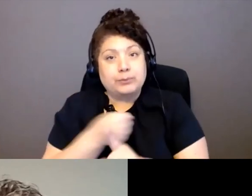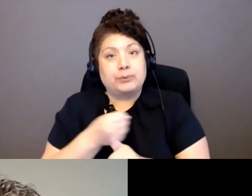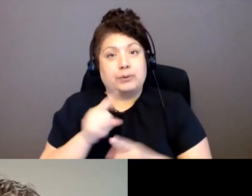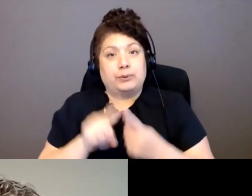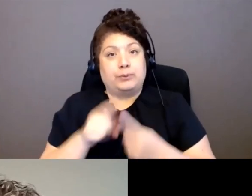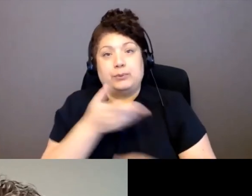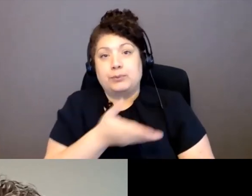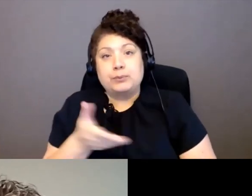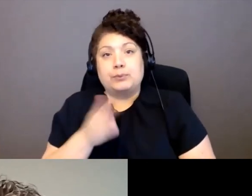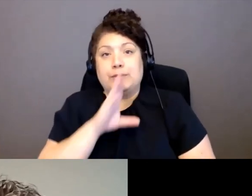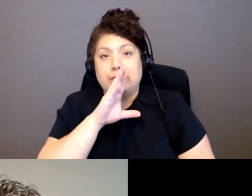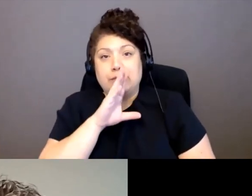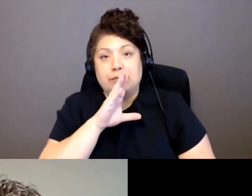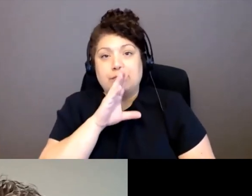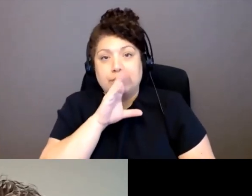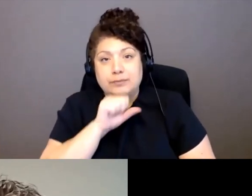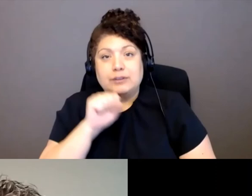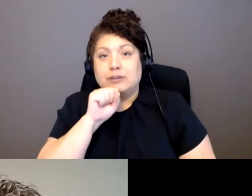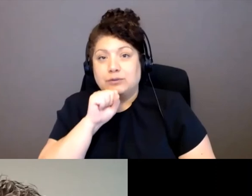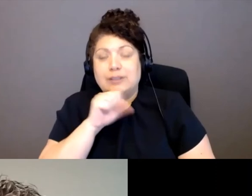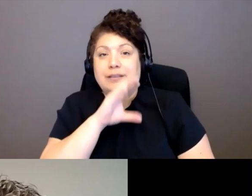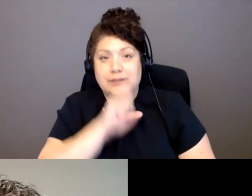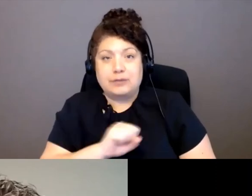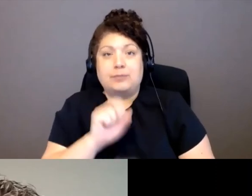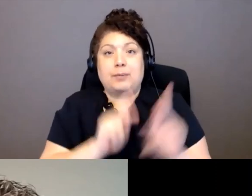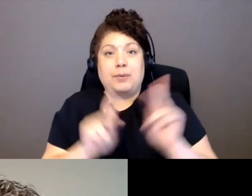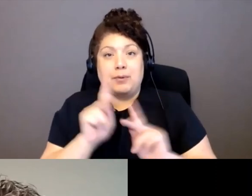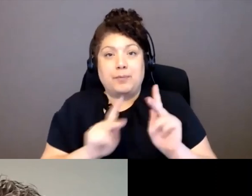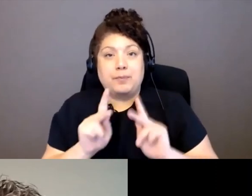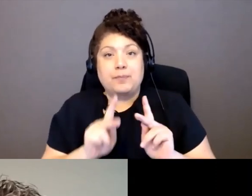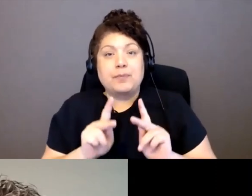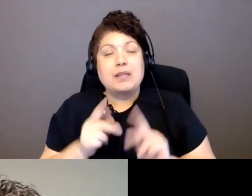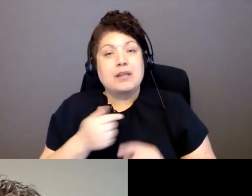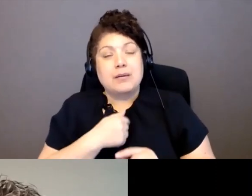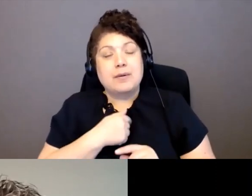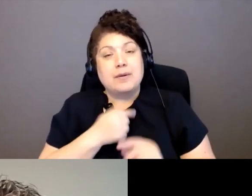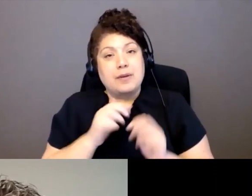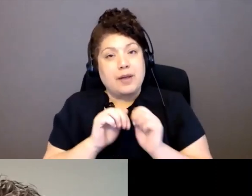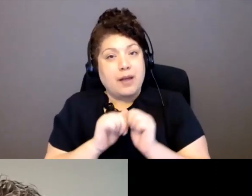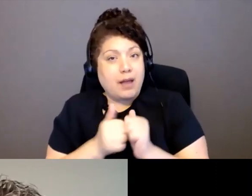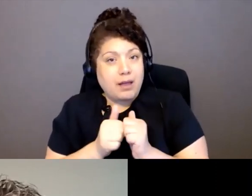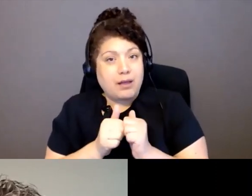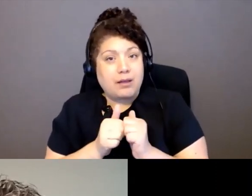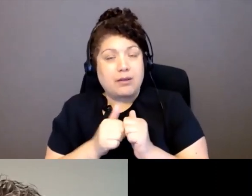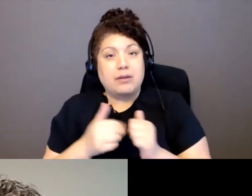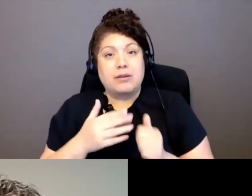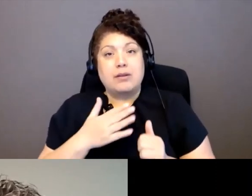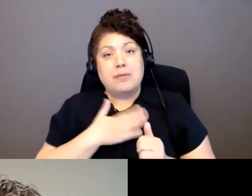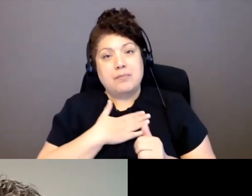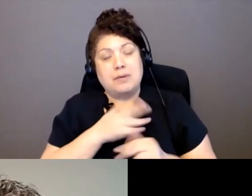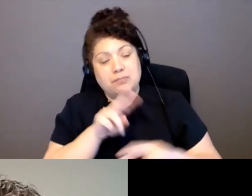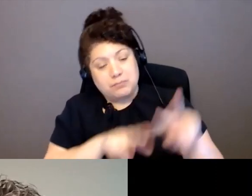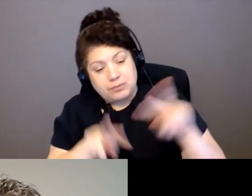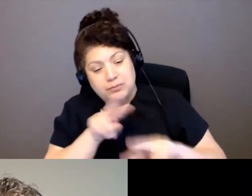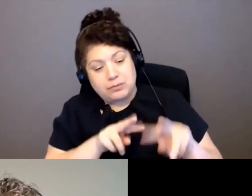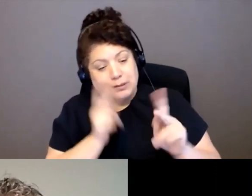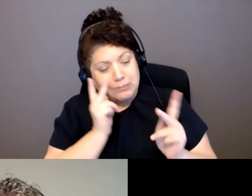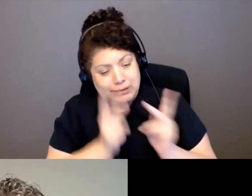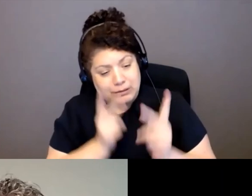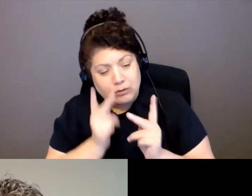understand it and how I learned from elders and how to